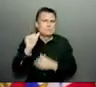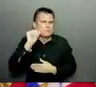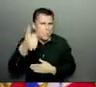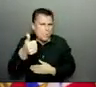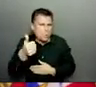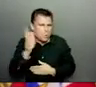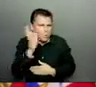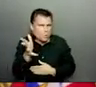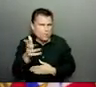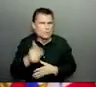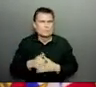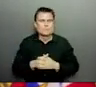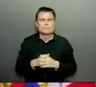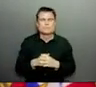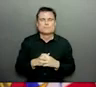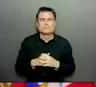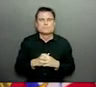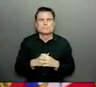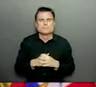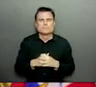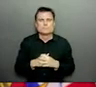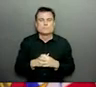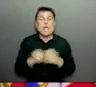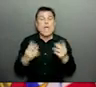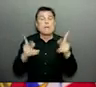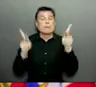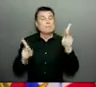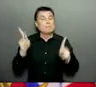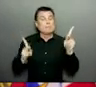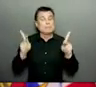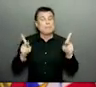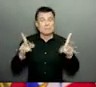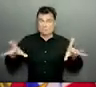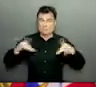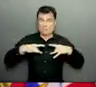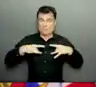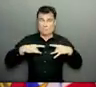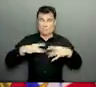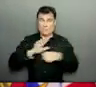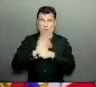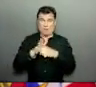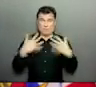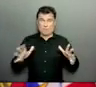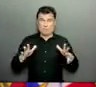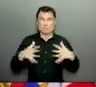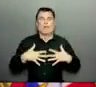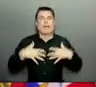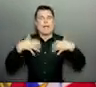addition, we have 35,455 people who have recovered from COVID-19.